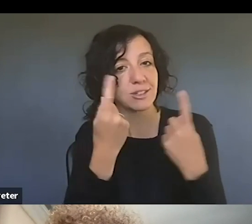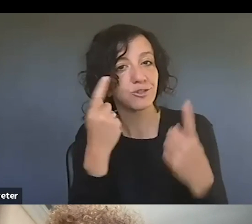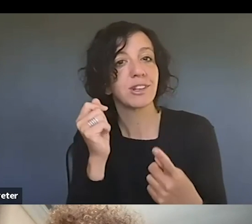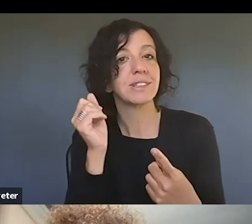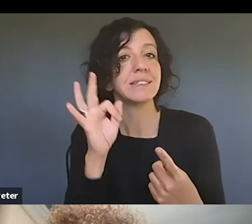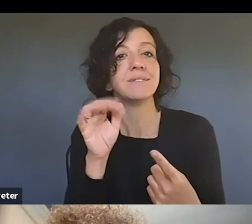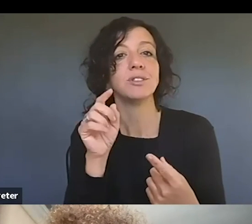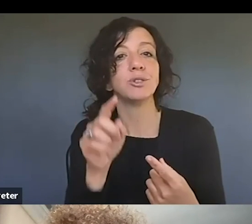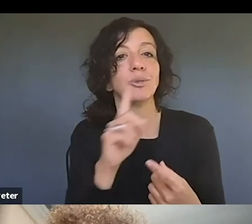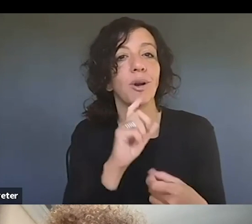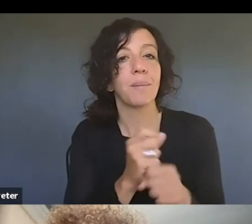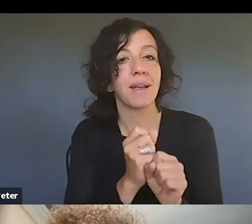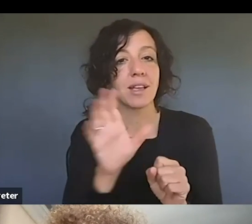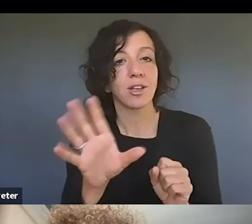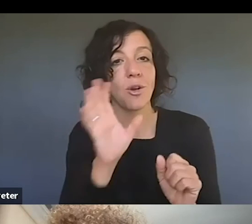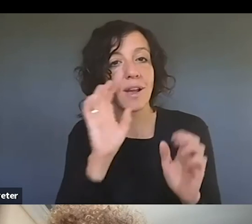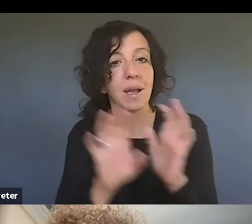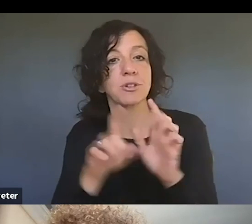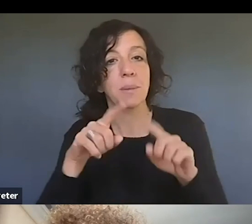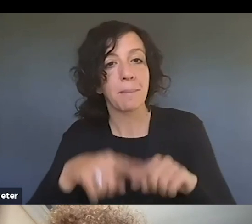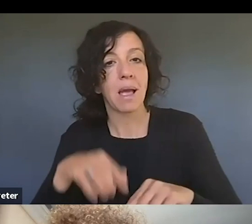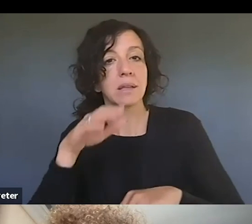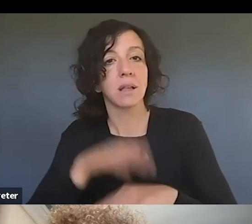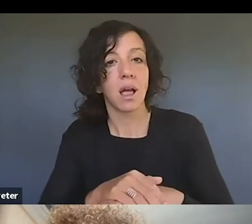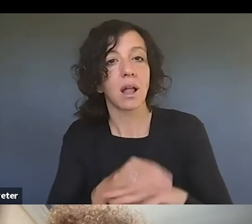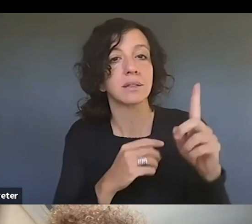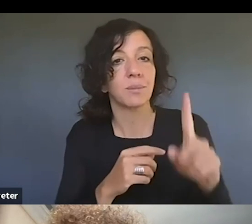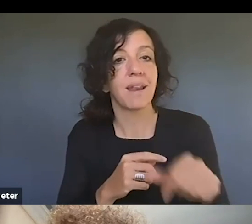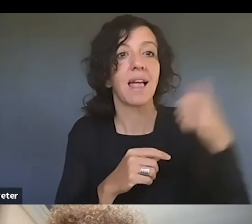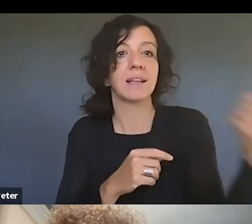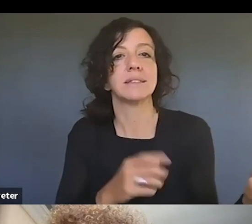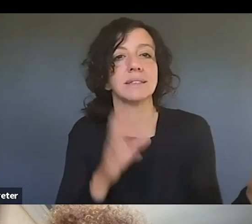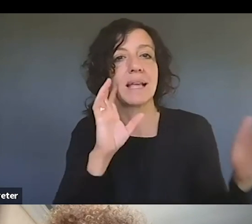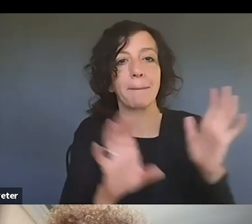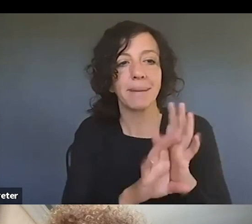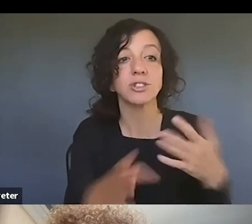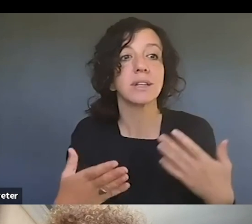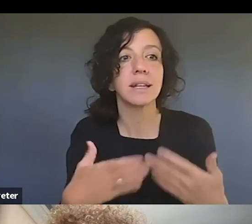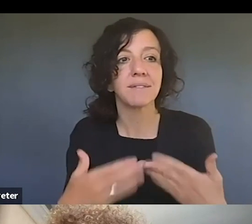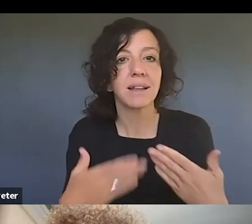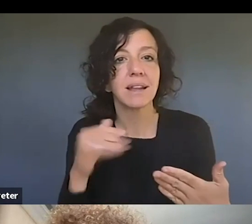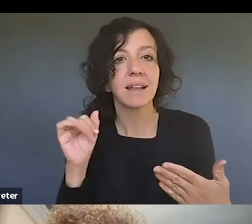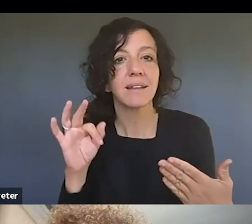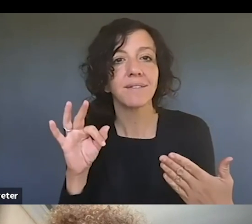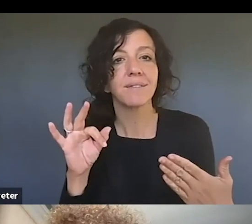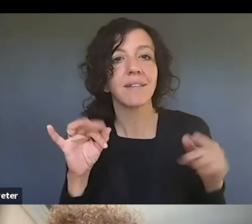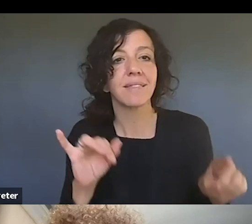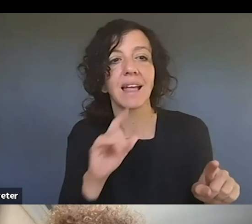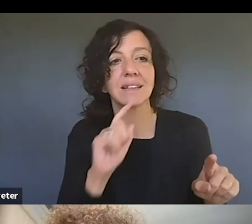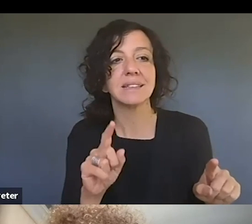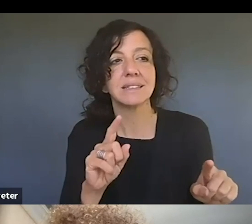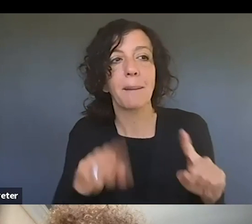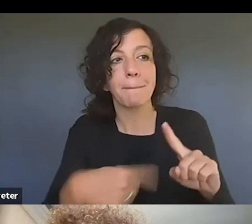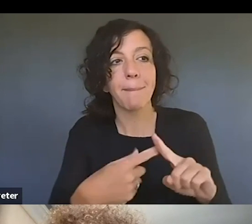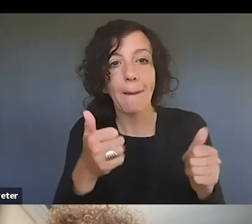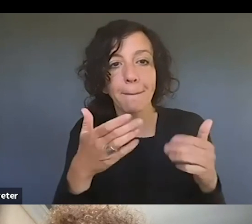created your image based off of another image even though it is a person or